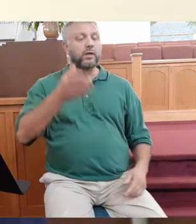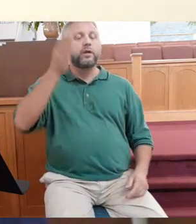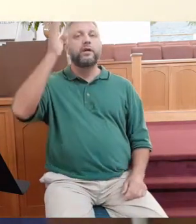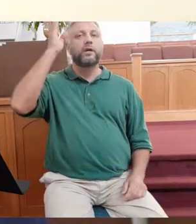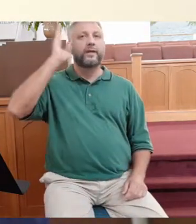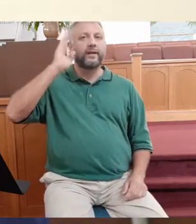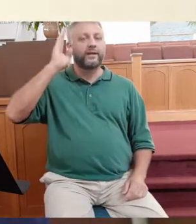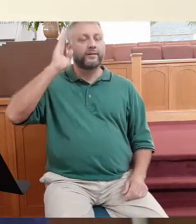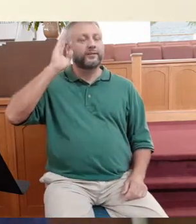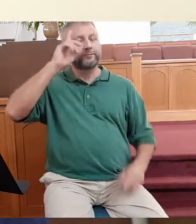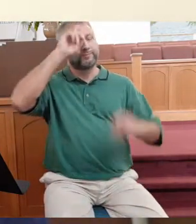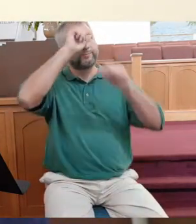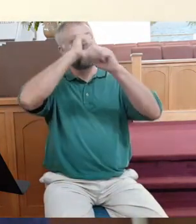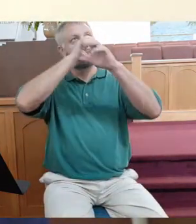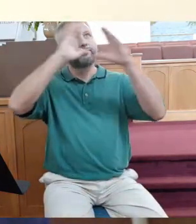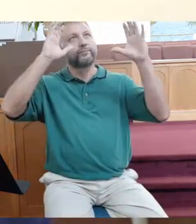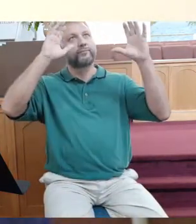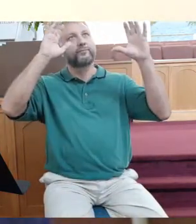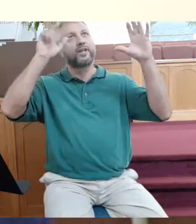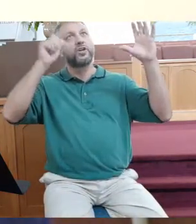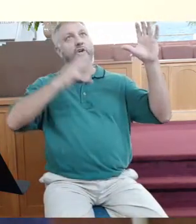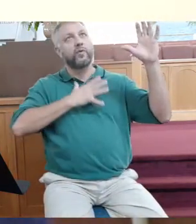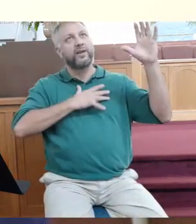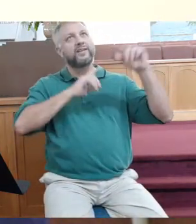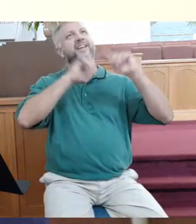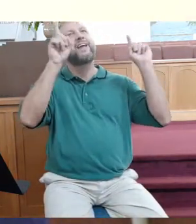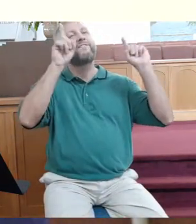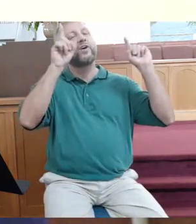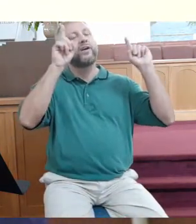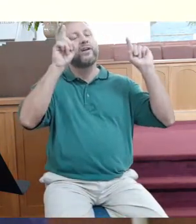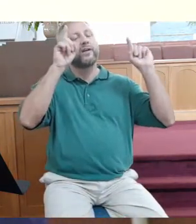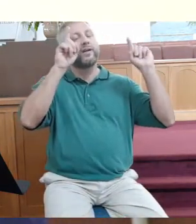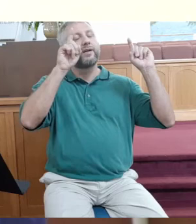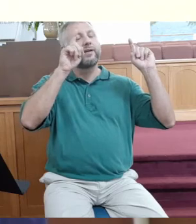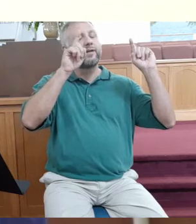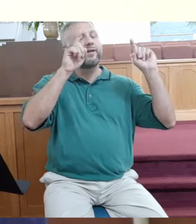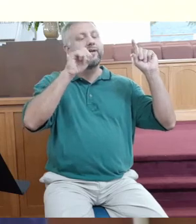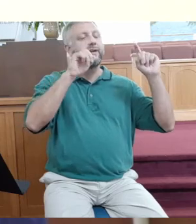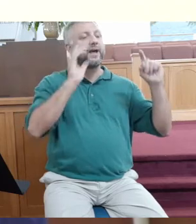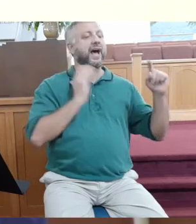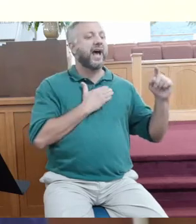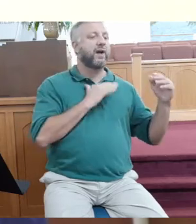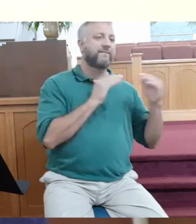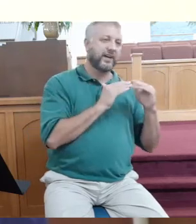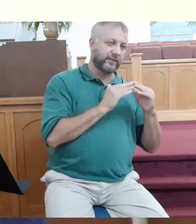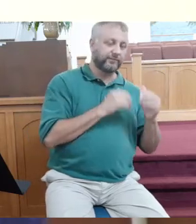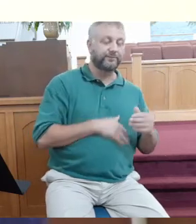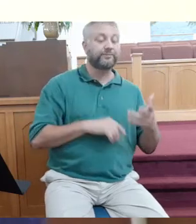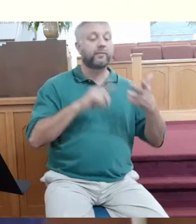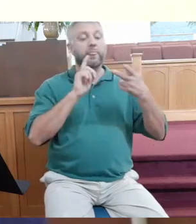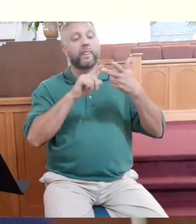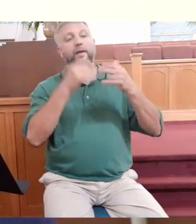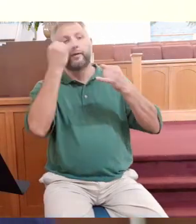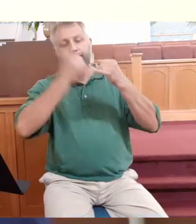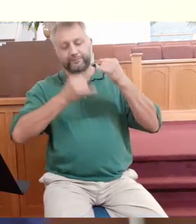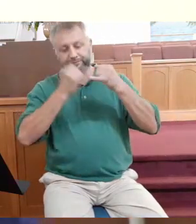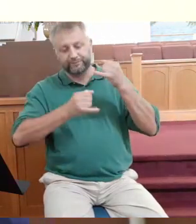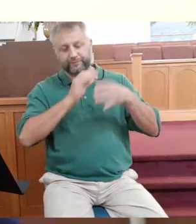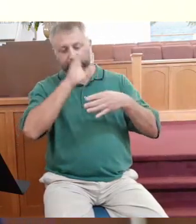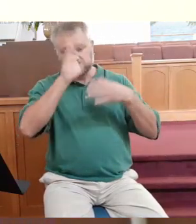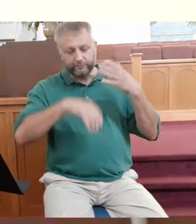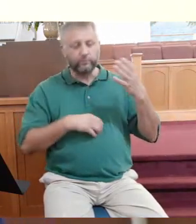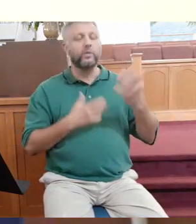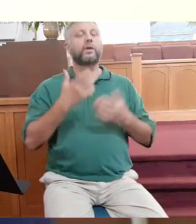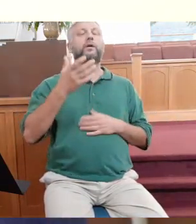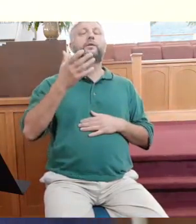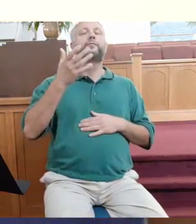of fairness. God doesn't make mistakes. He knows what he's doing. And number three and last, God